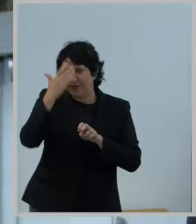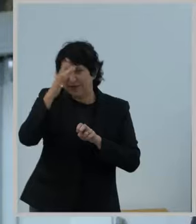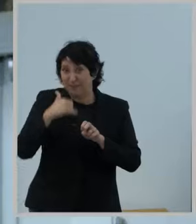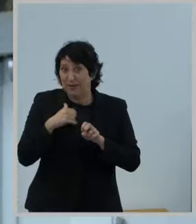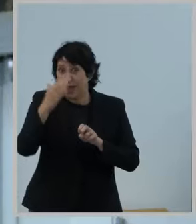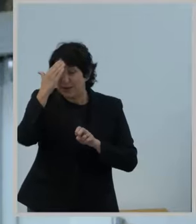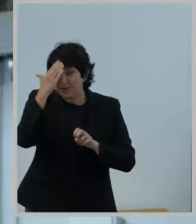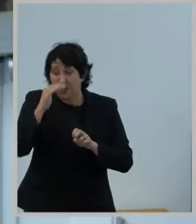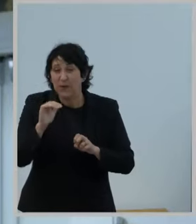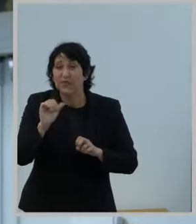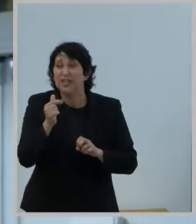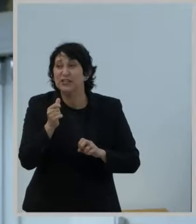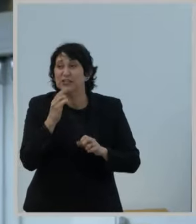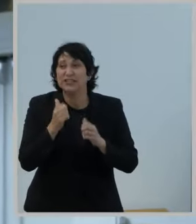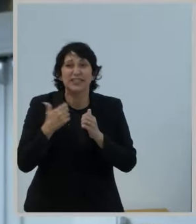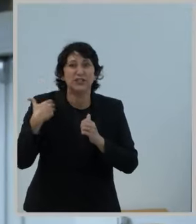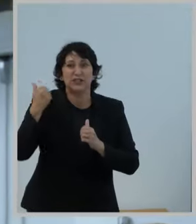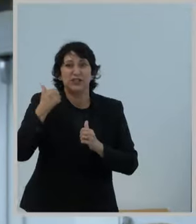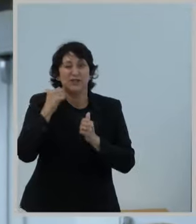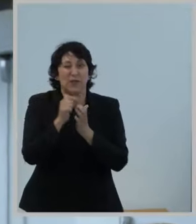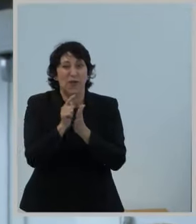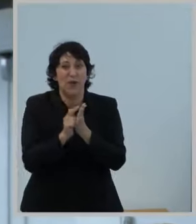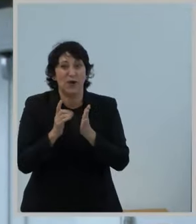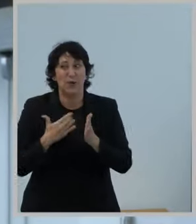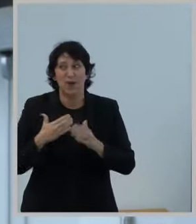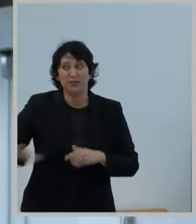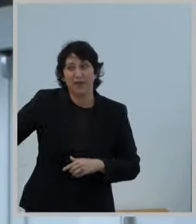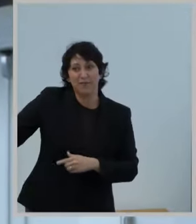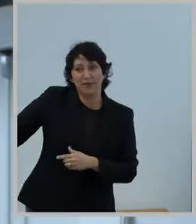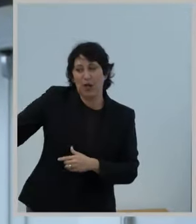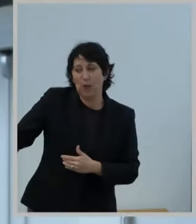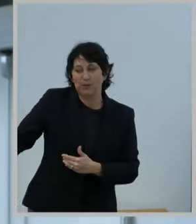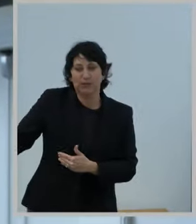agency's chief lawyer wants to have me at like arm's length.